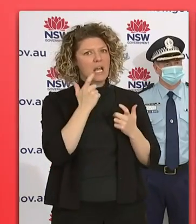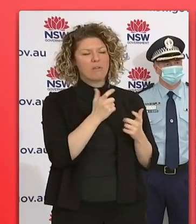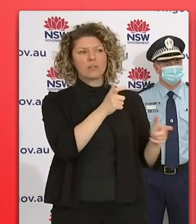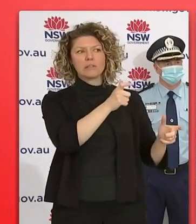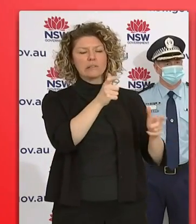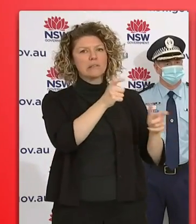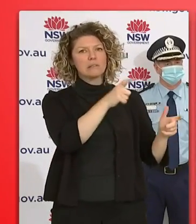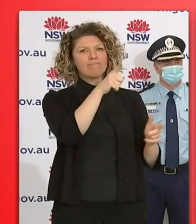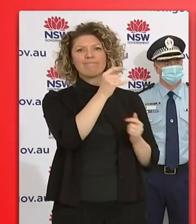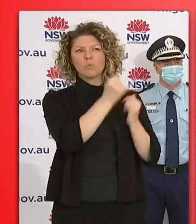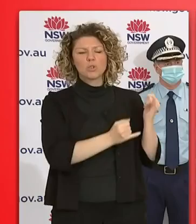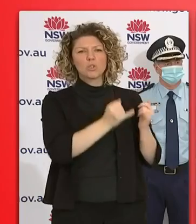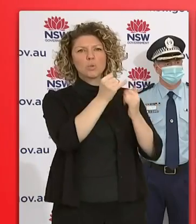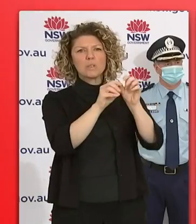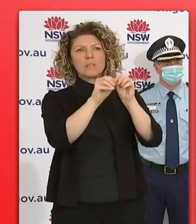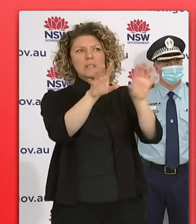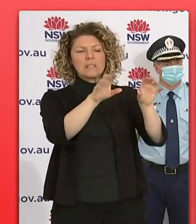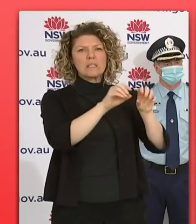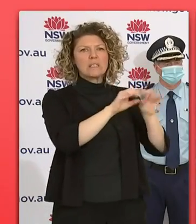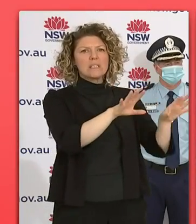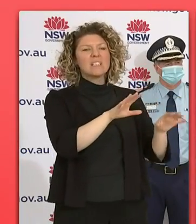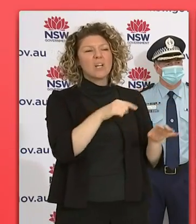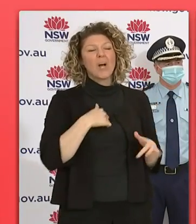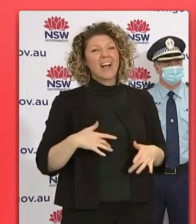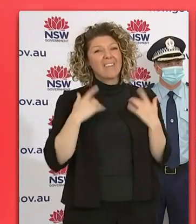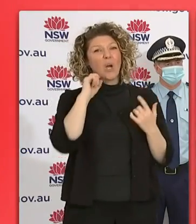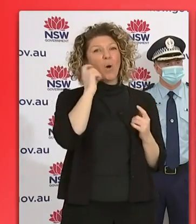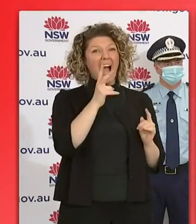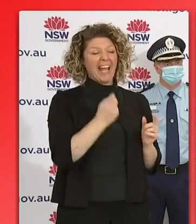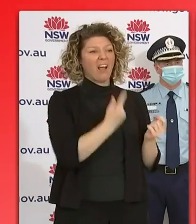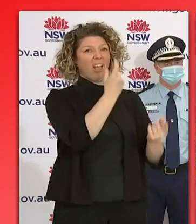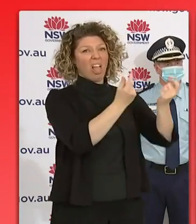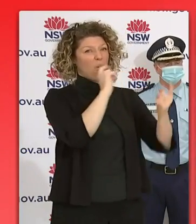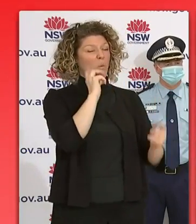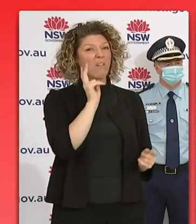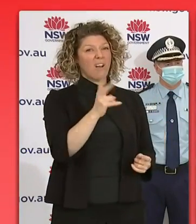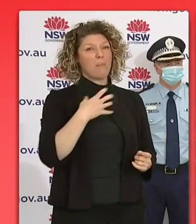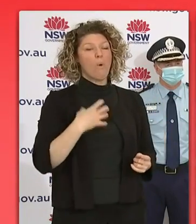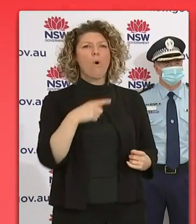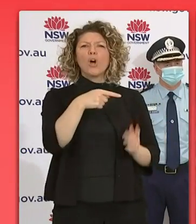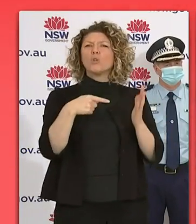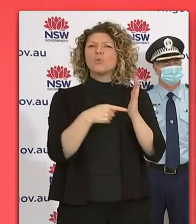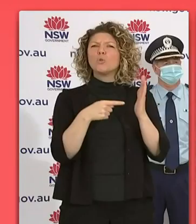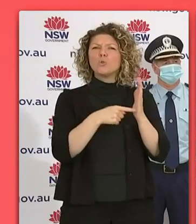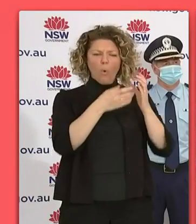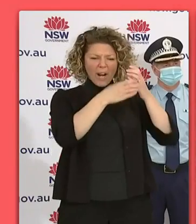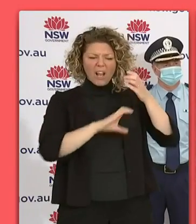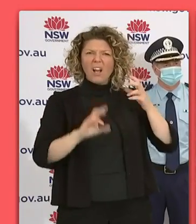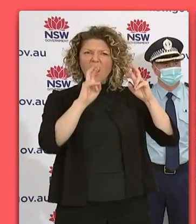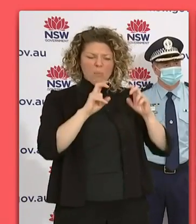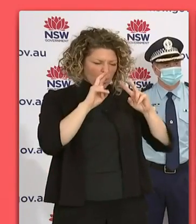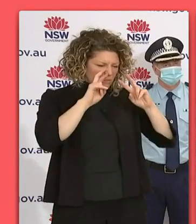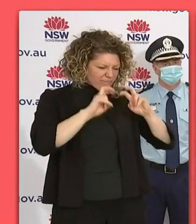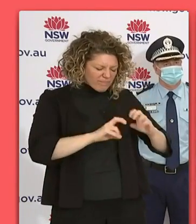and we do expect to see some further cases emerge. In the sewage detection, there has been